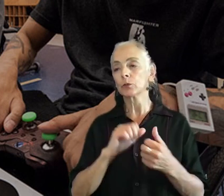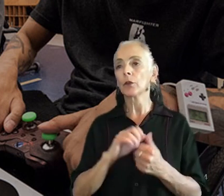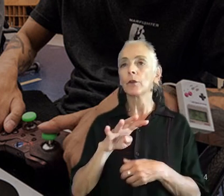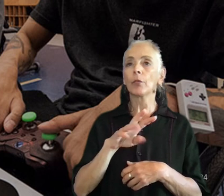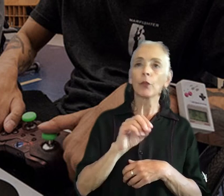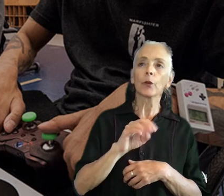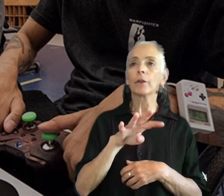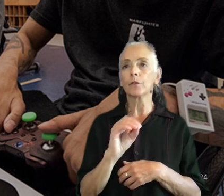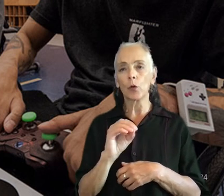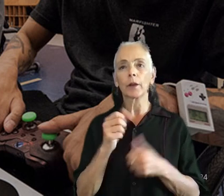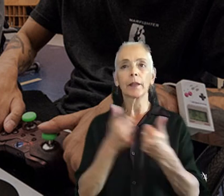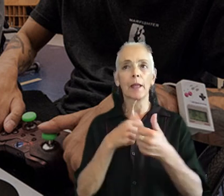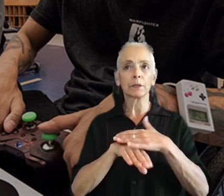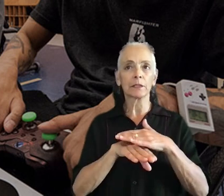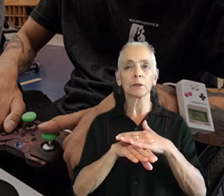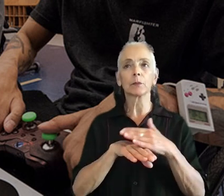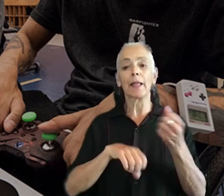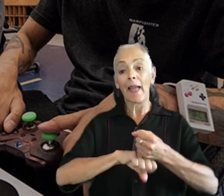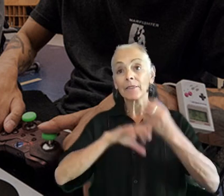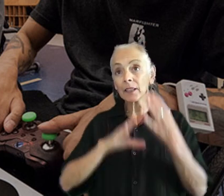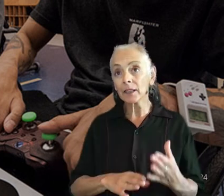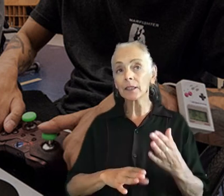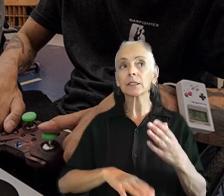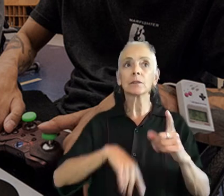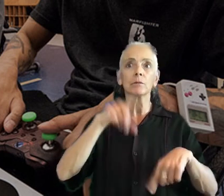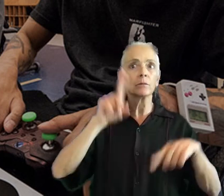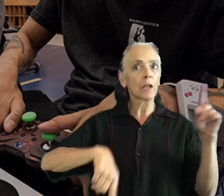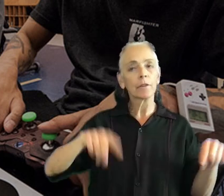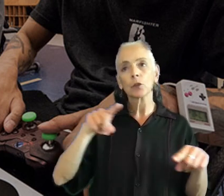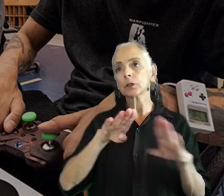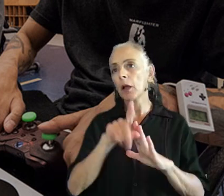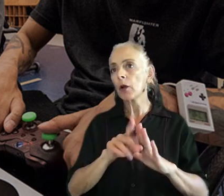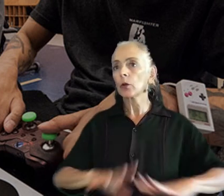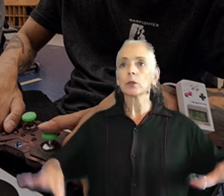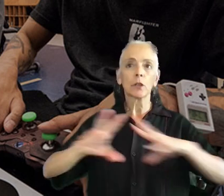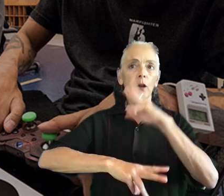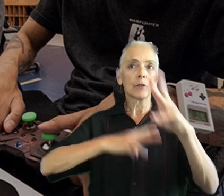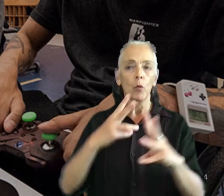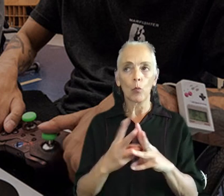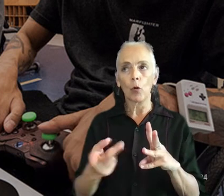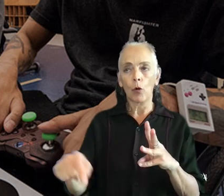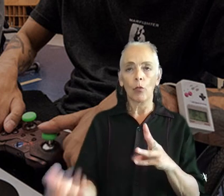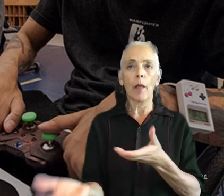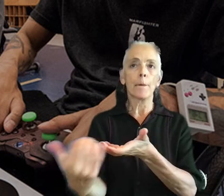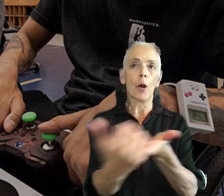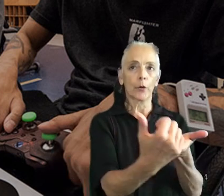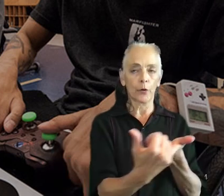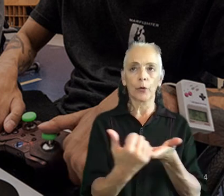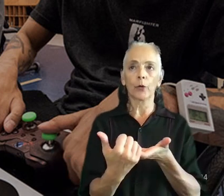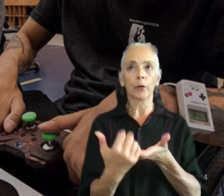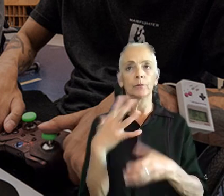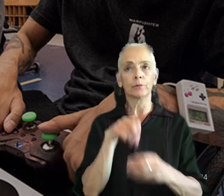advocates with diverse backgrounds from all over the world who partner with us in our inclusive design workshops. The